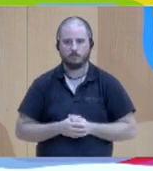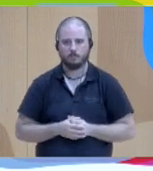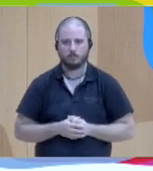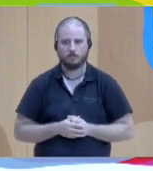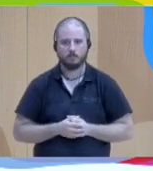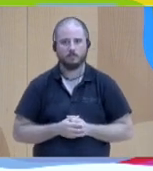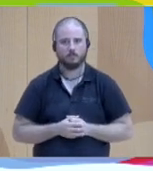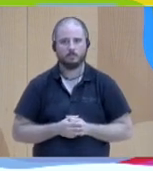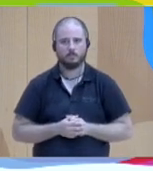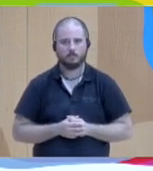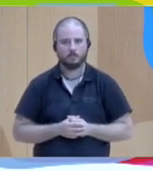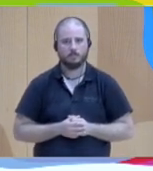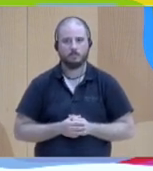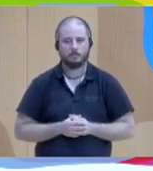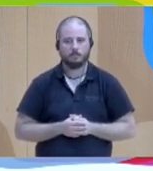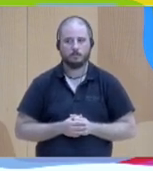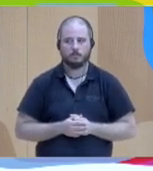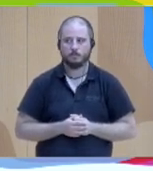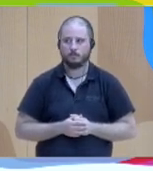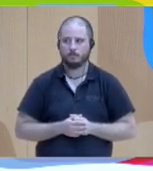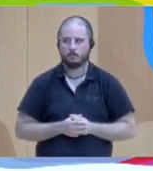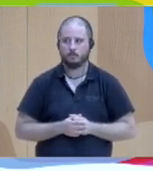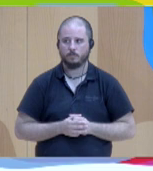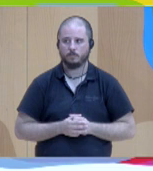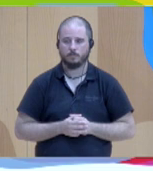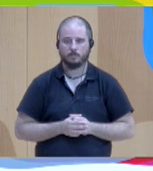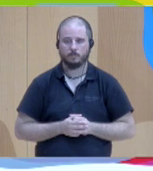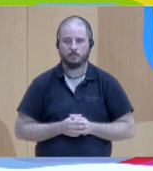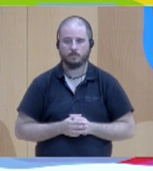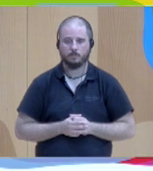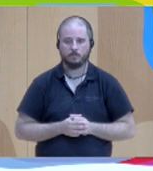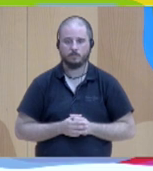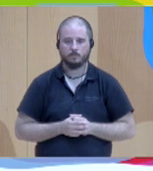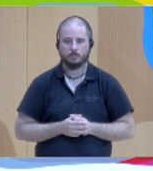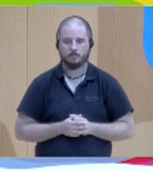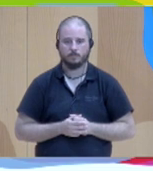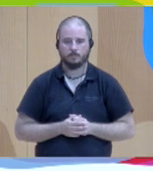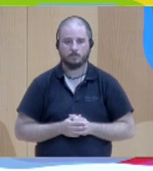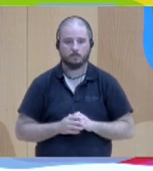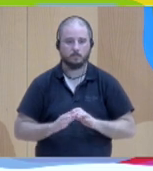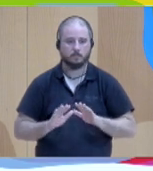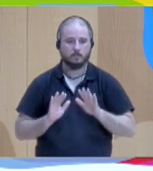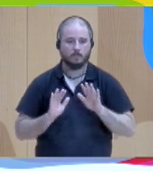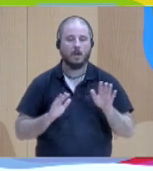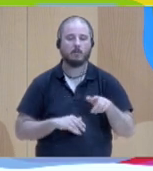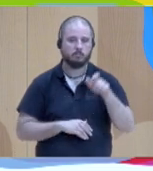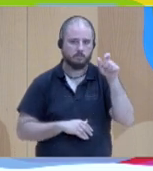Evan Imberblack in America that don't talk about multi-problem families.